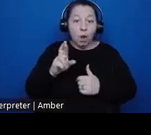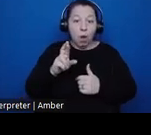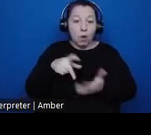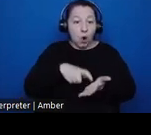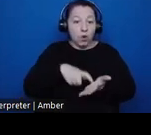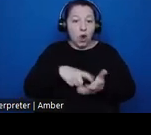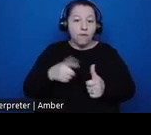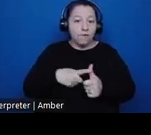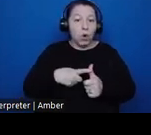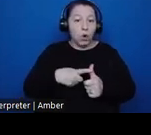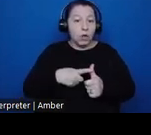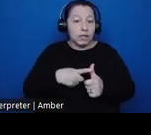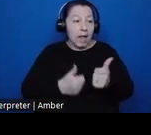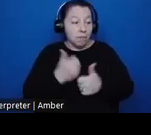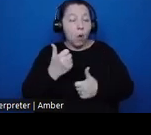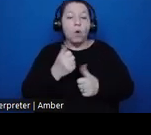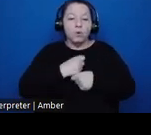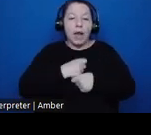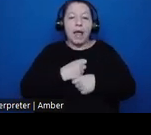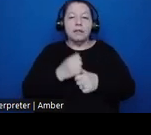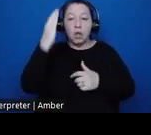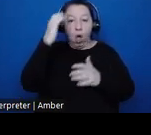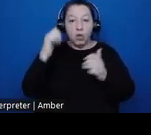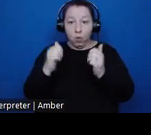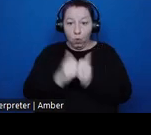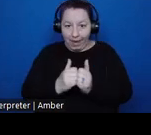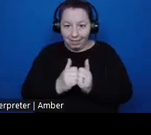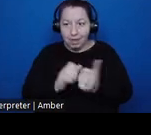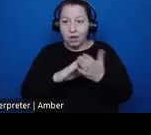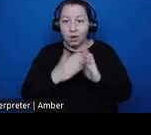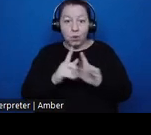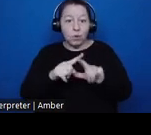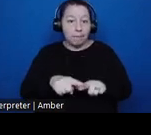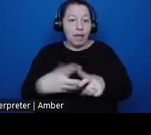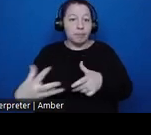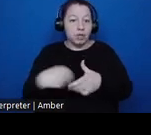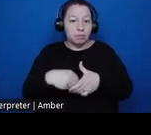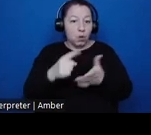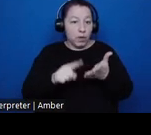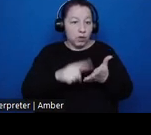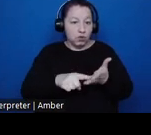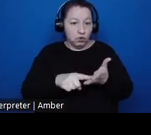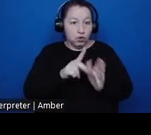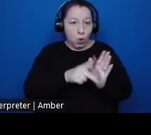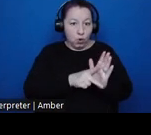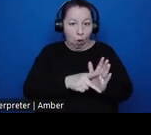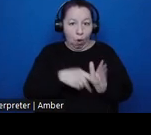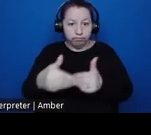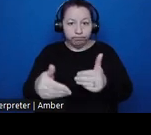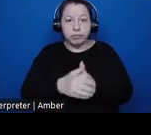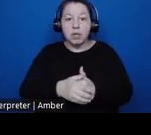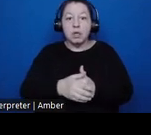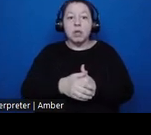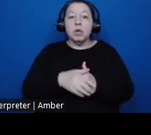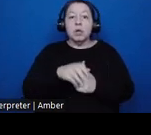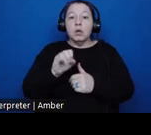creates knowledge with through its community based participatory research protocol. Internally, Sonia Adelaide's